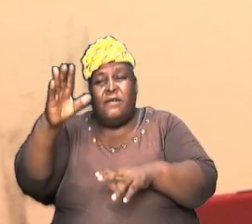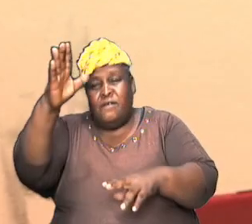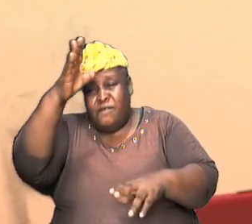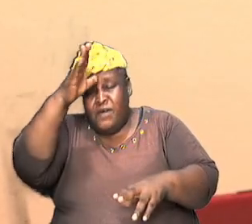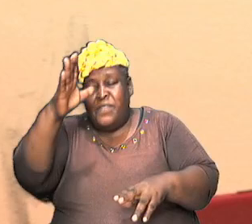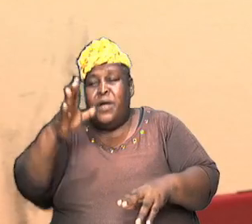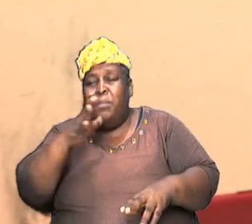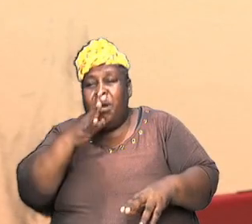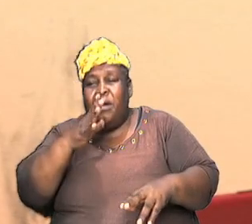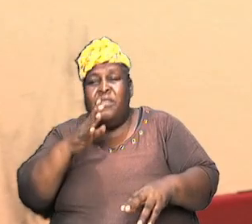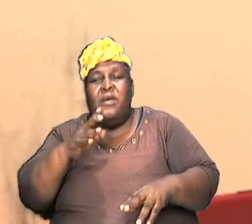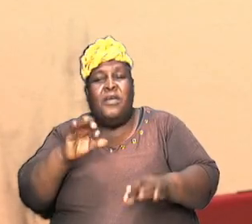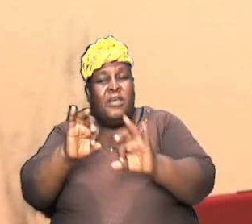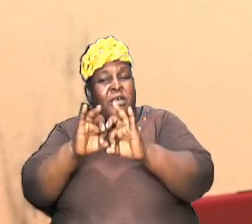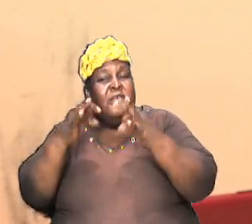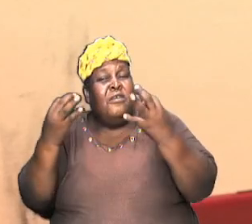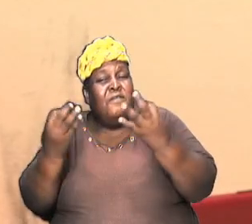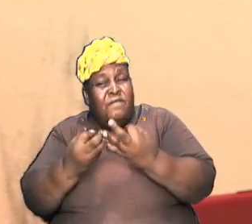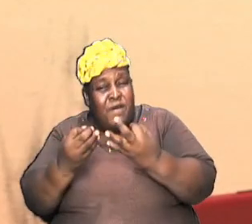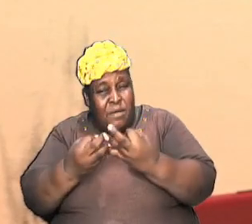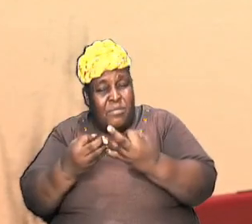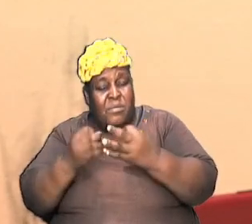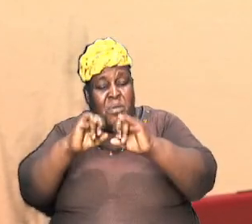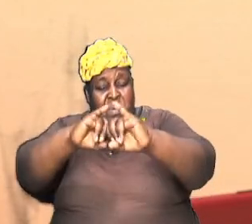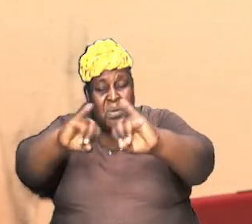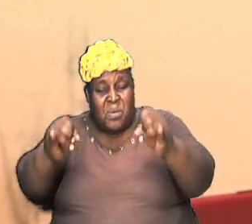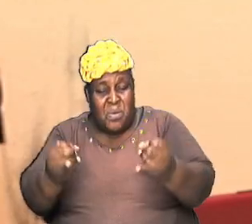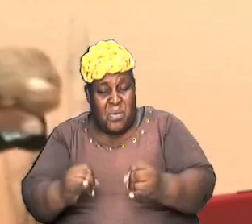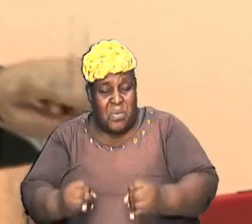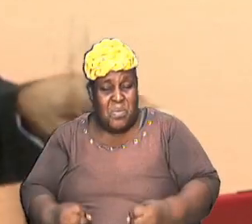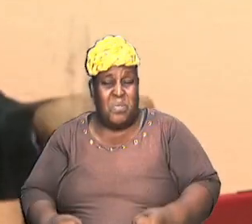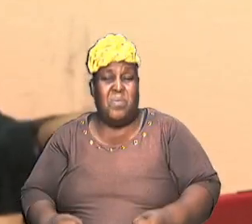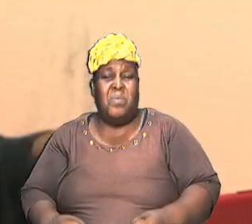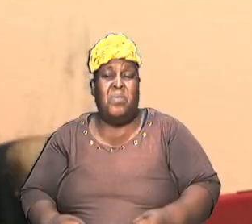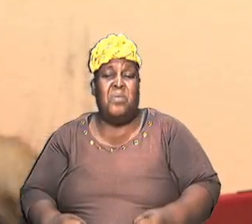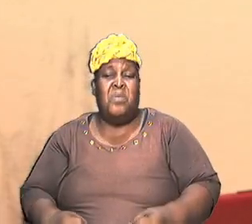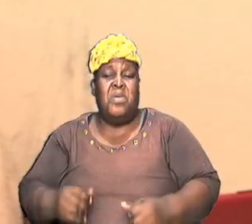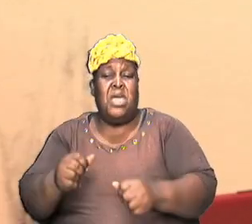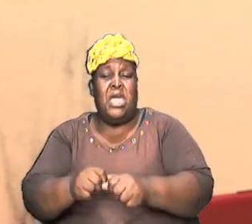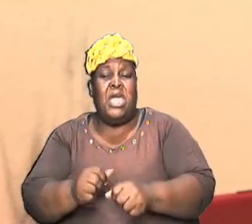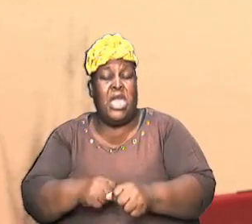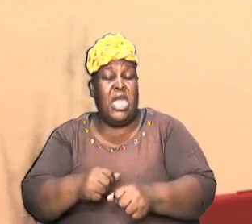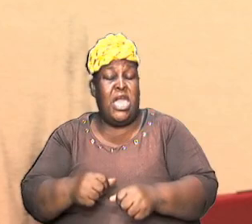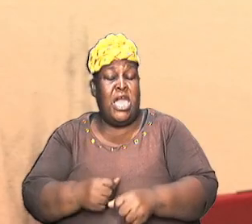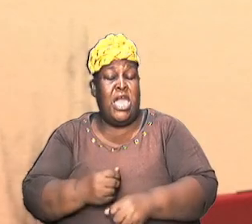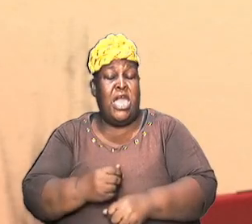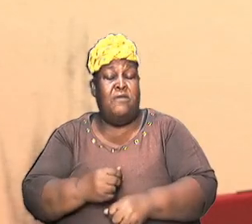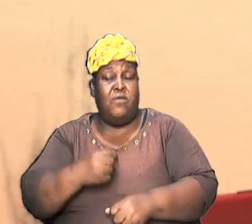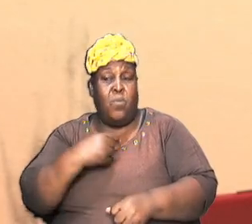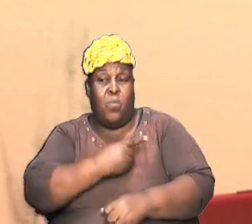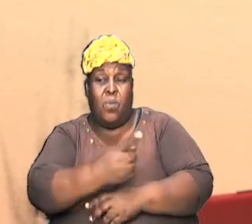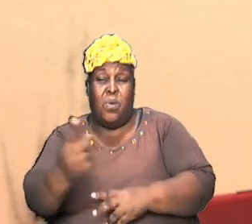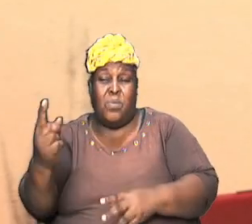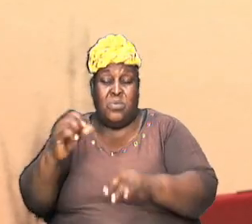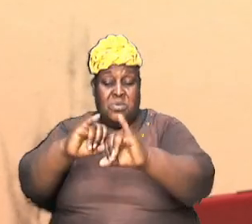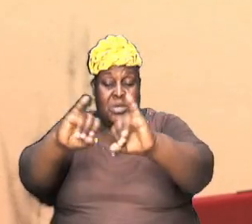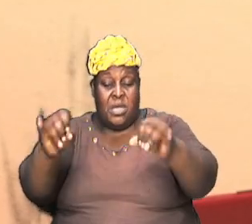mother everybody because a house of idol worship all the people around were idol worshipers